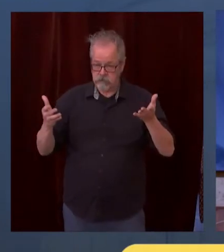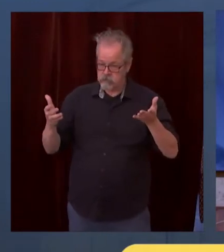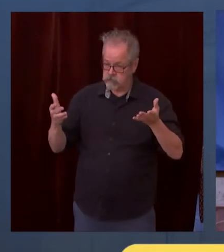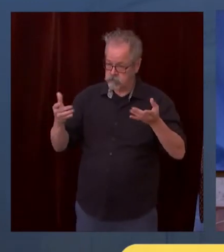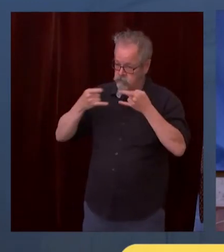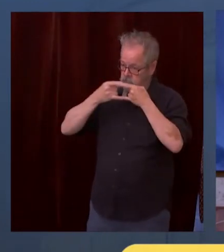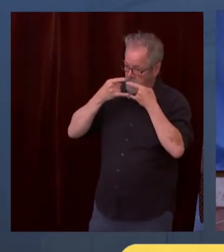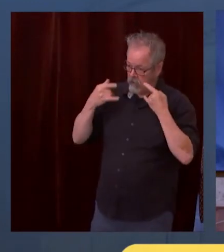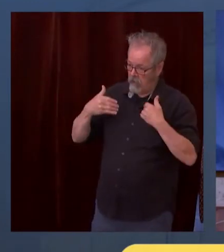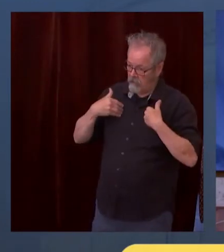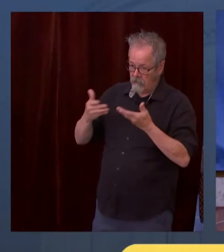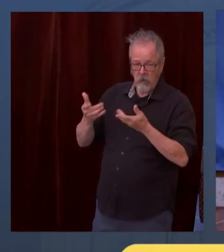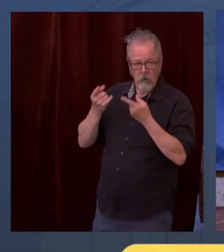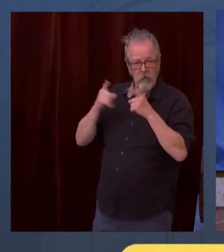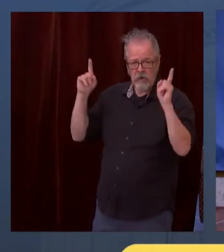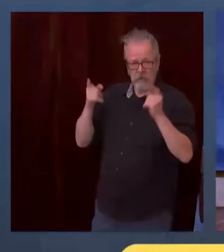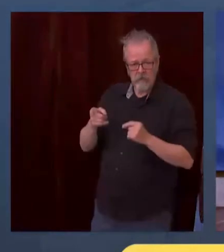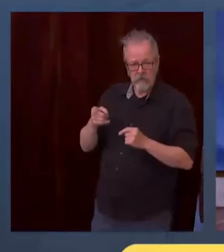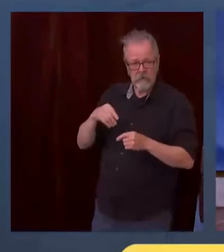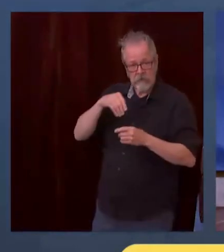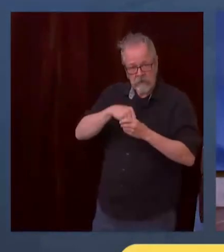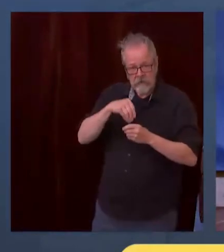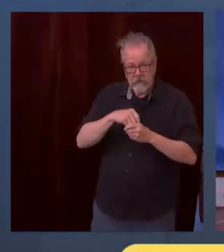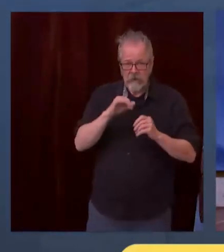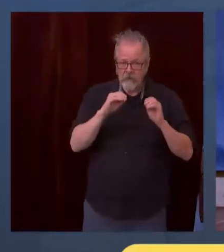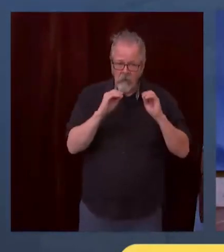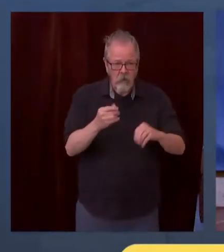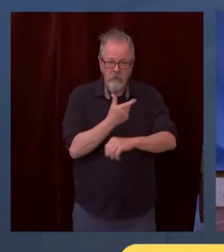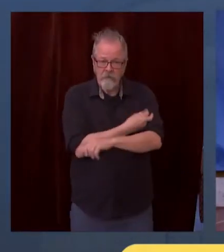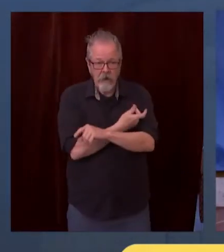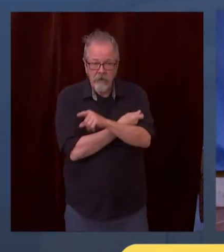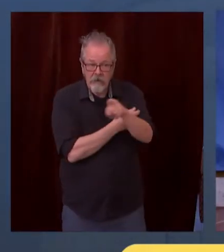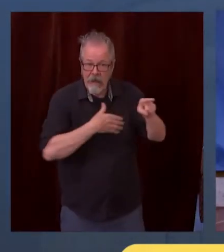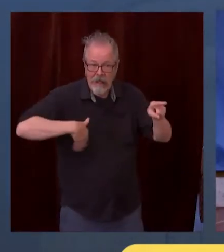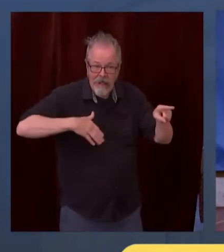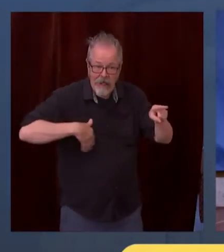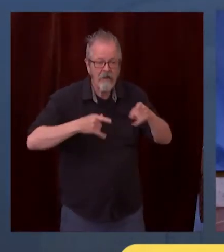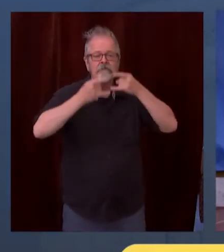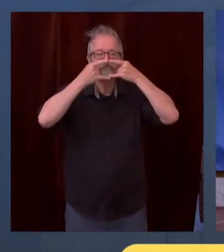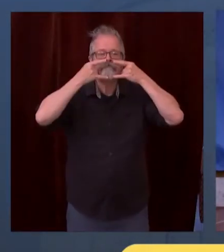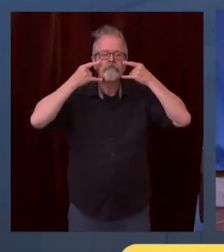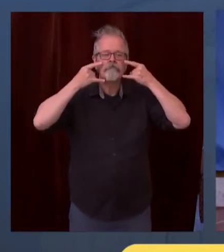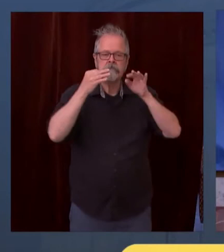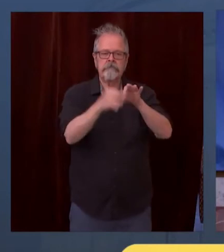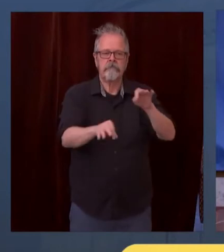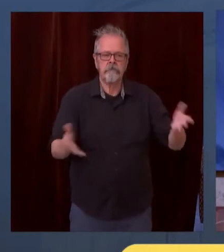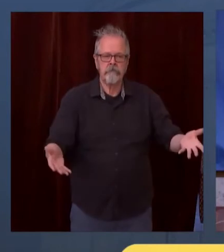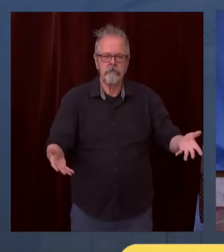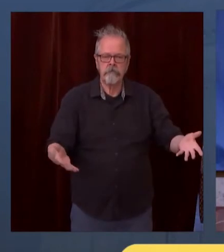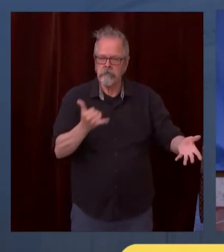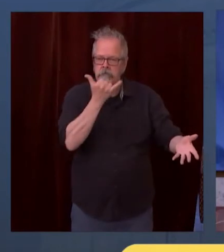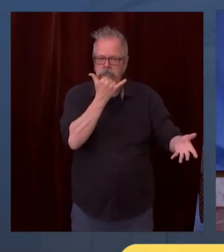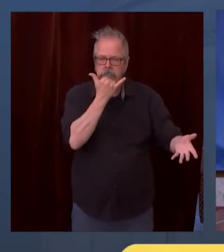-vaccinated people. But we also have a vaccine. And I mention the vaccine because